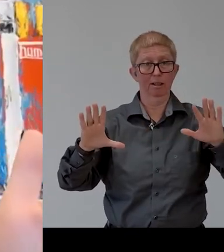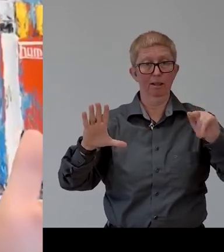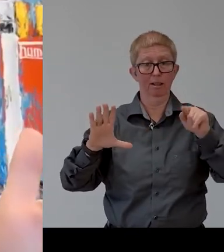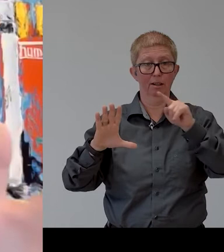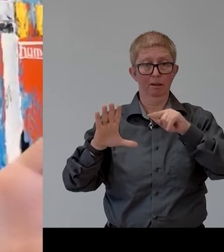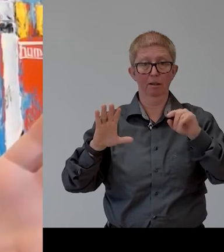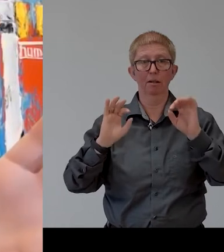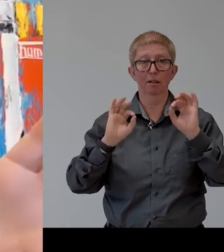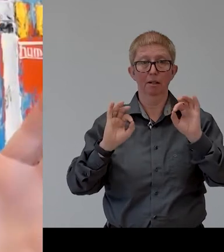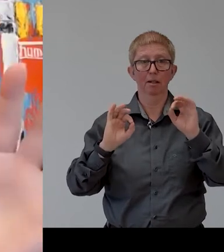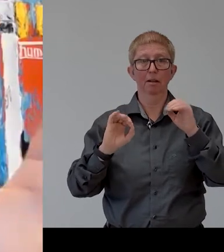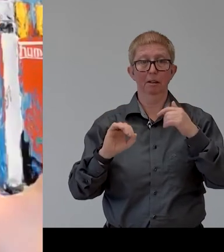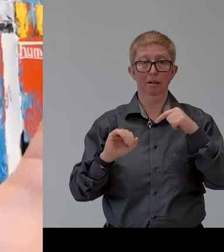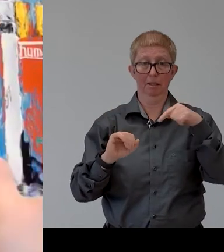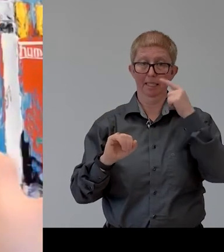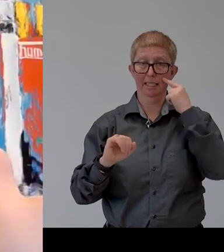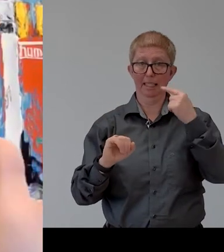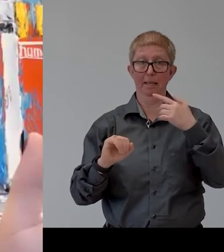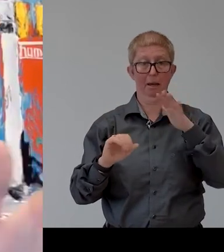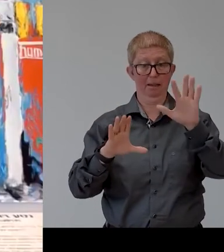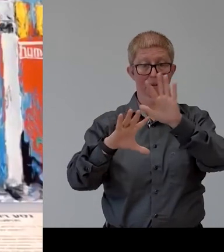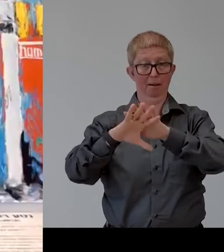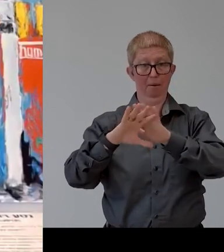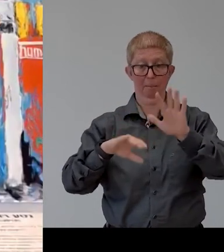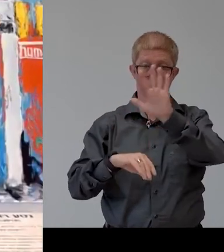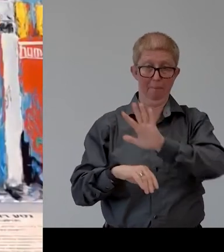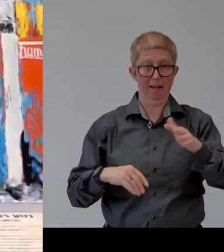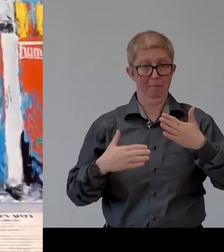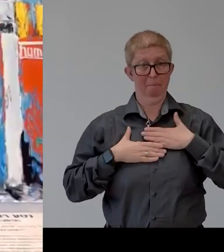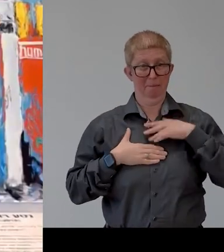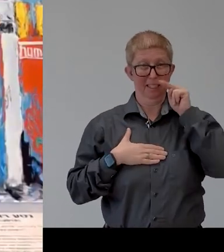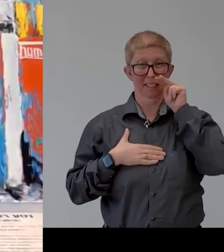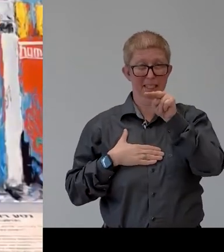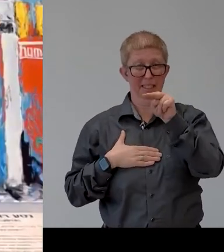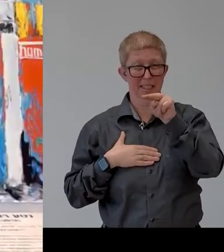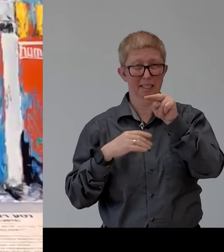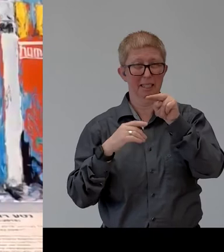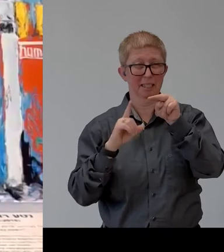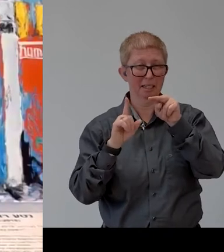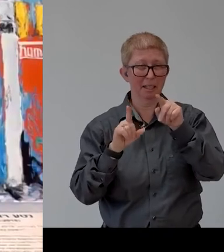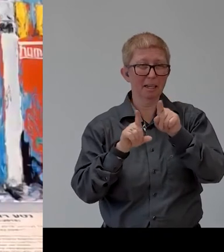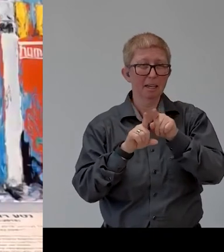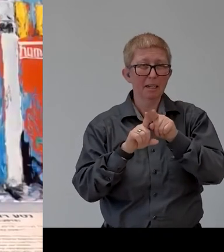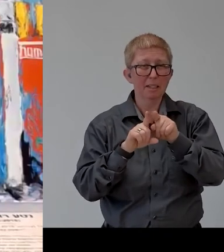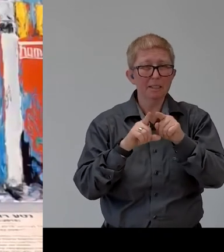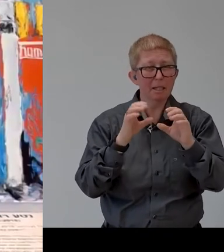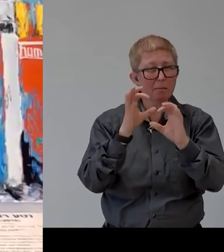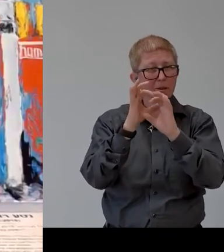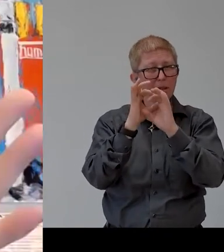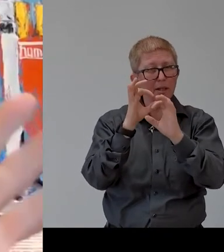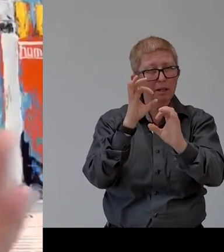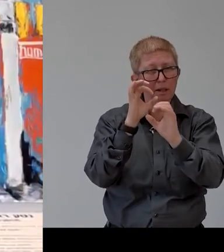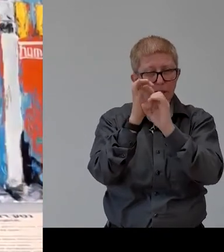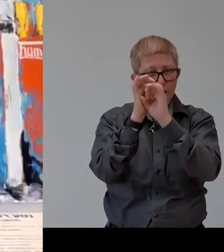your chair in uh as a very black screen with think of it like you're looking through a straw tunnel vision